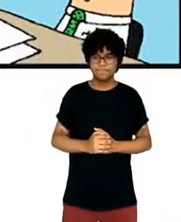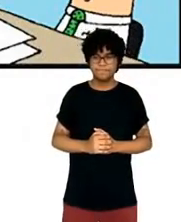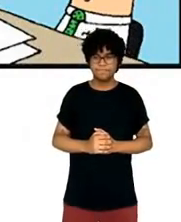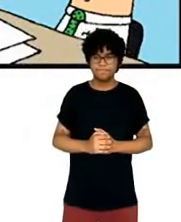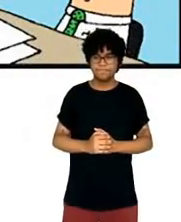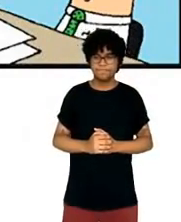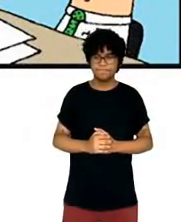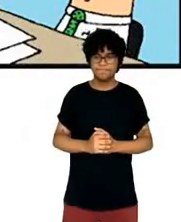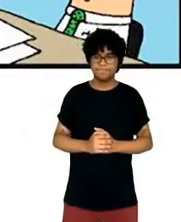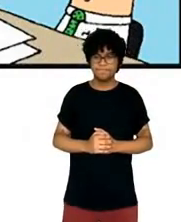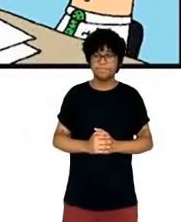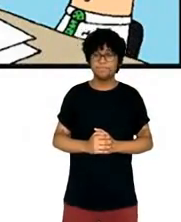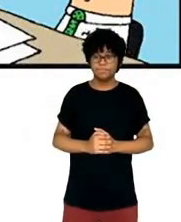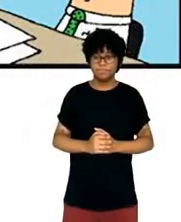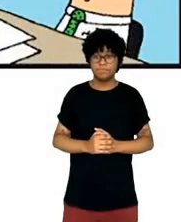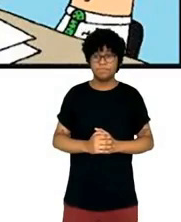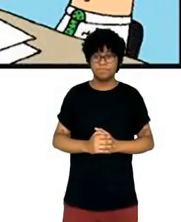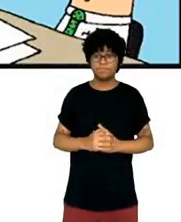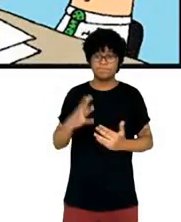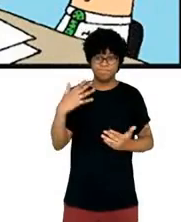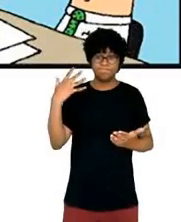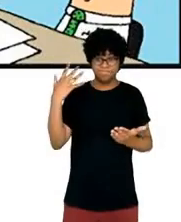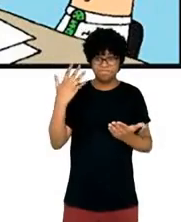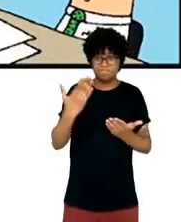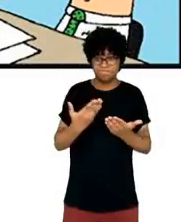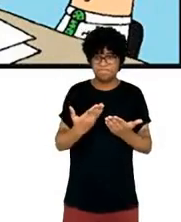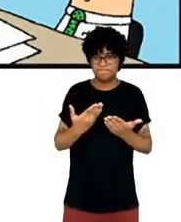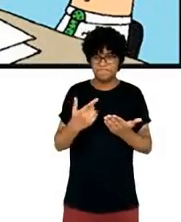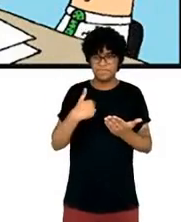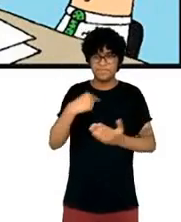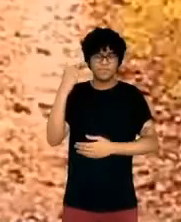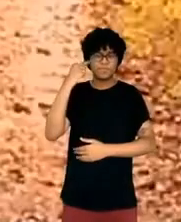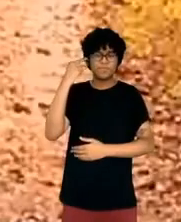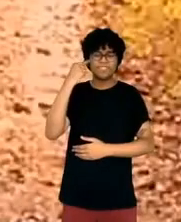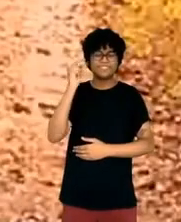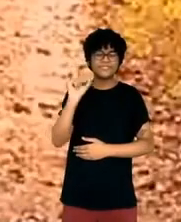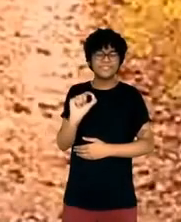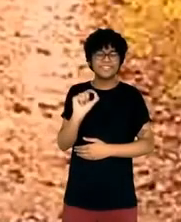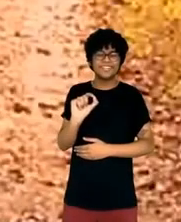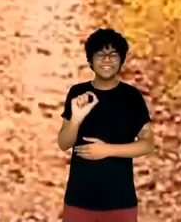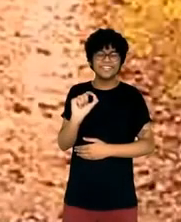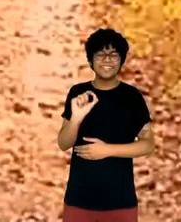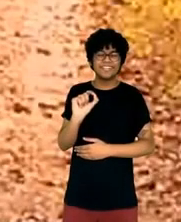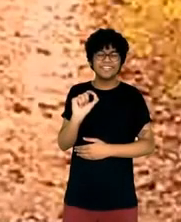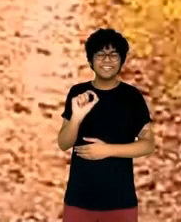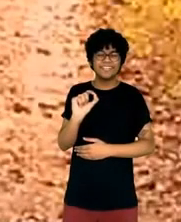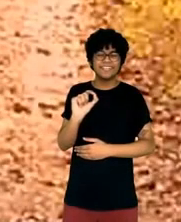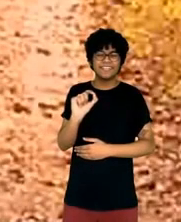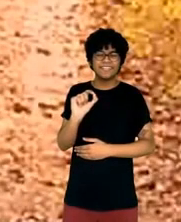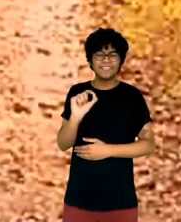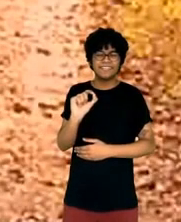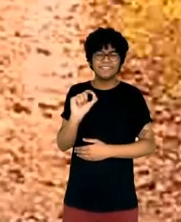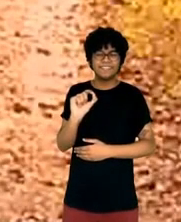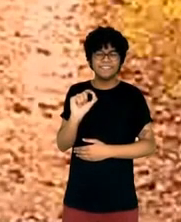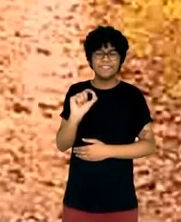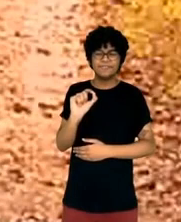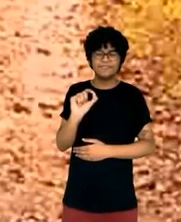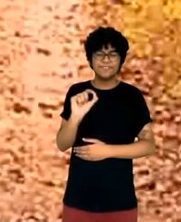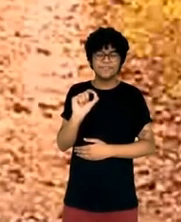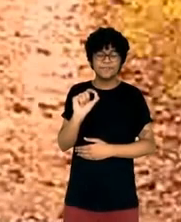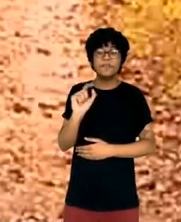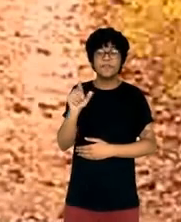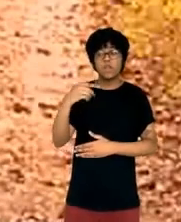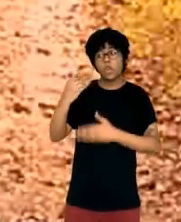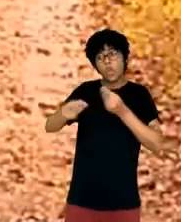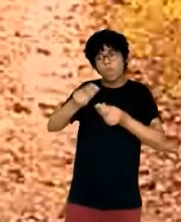I was recently thinking back at that now long journey that took me from